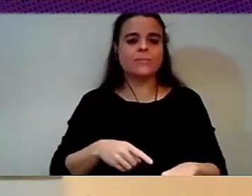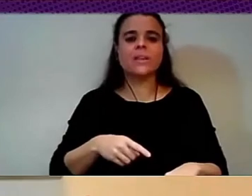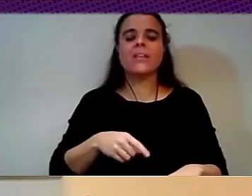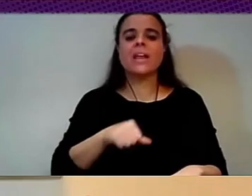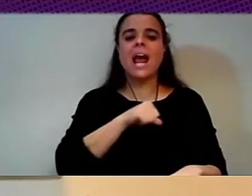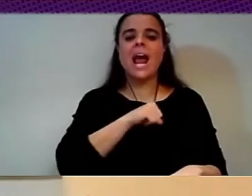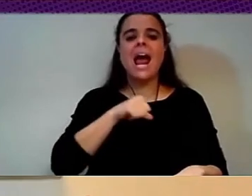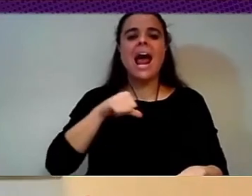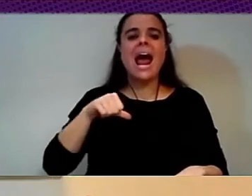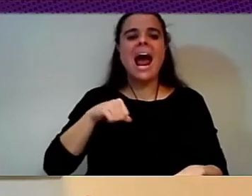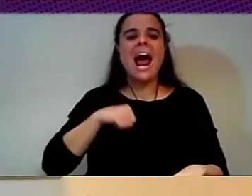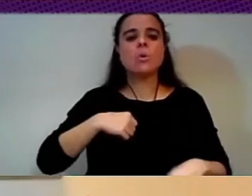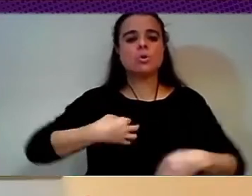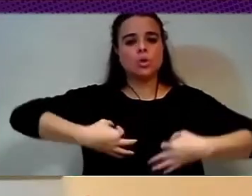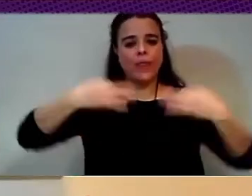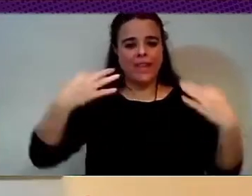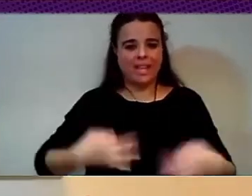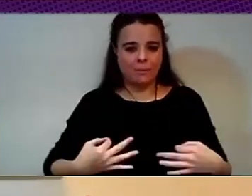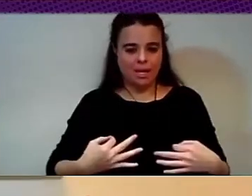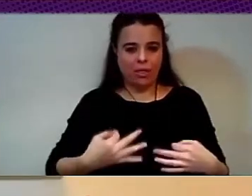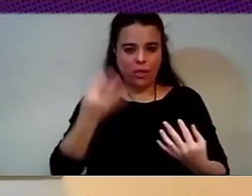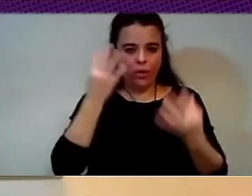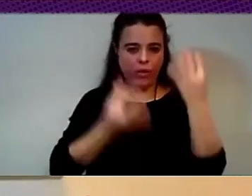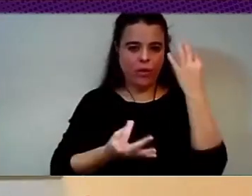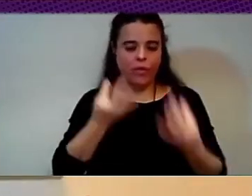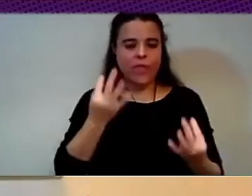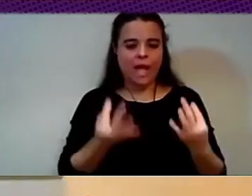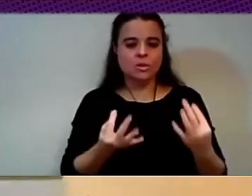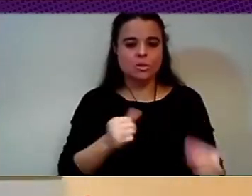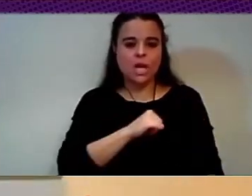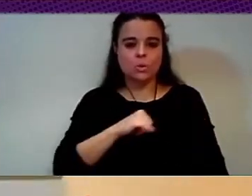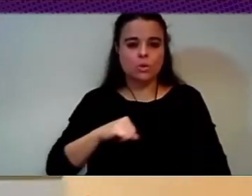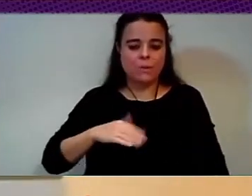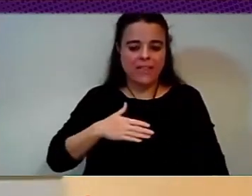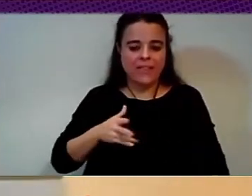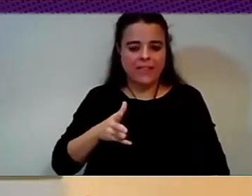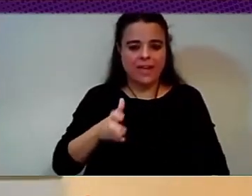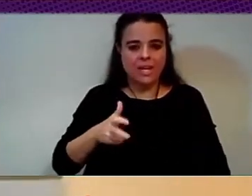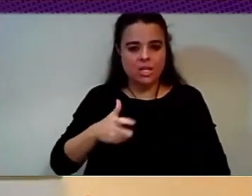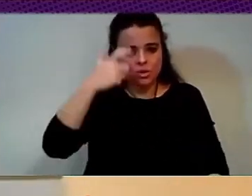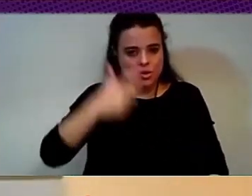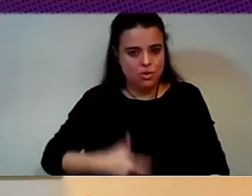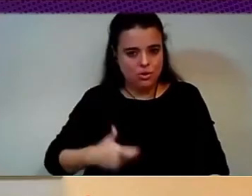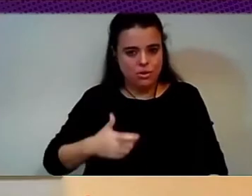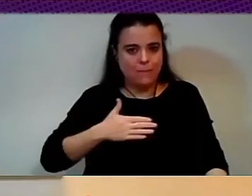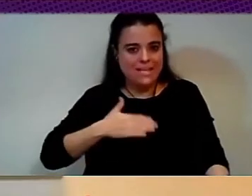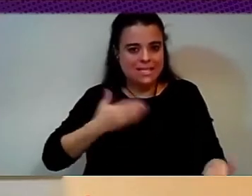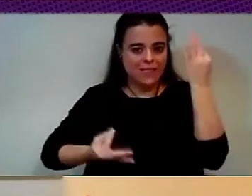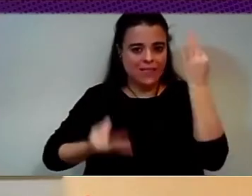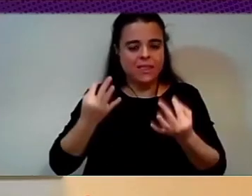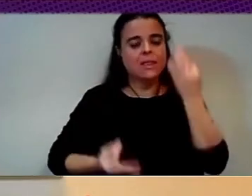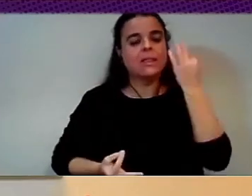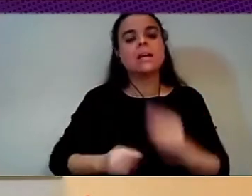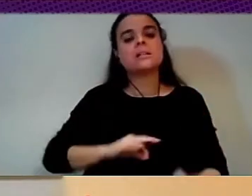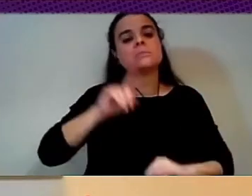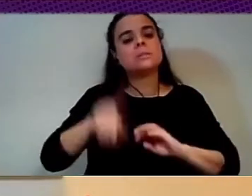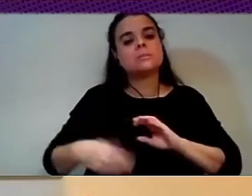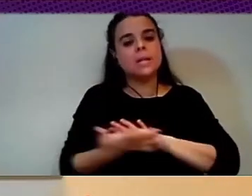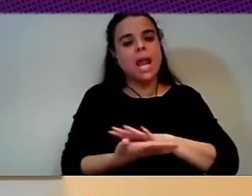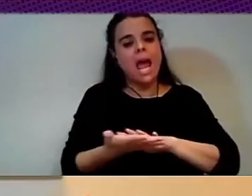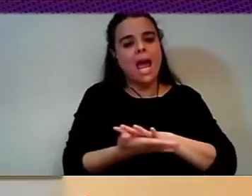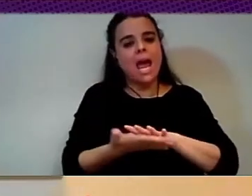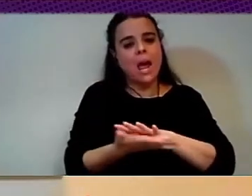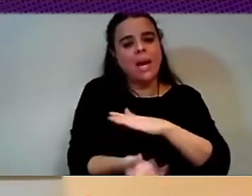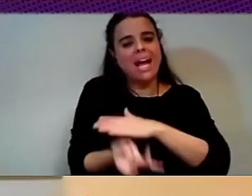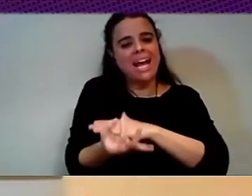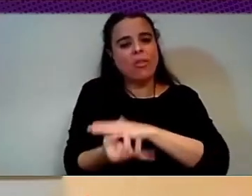over data, which is very important, but it is also the creation of public value, which is very important. So we